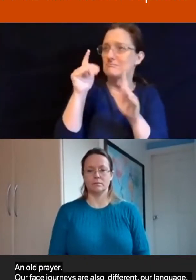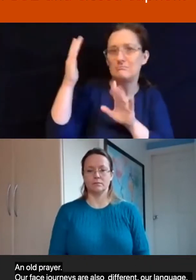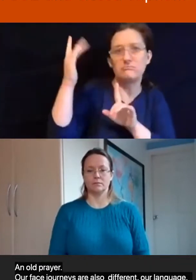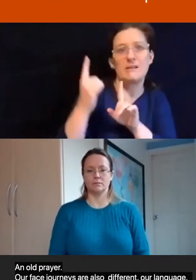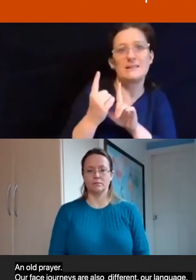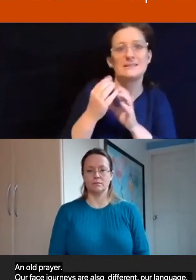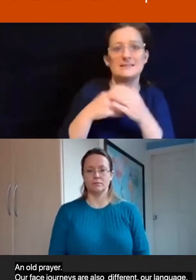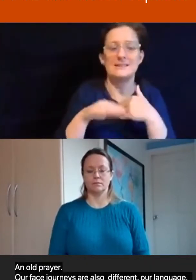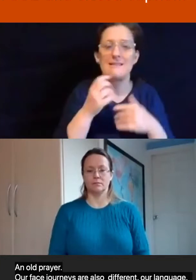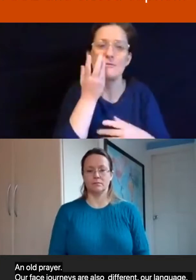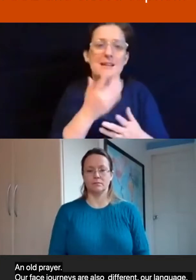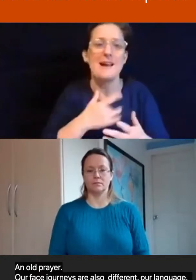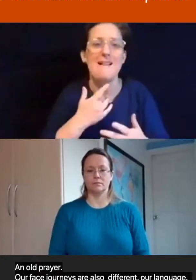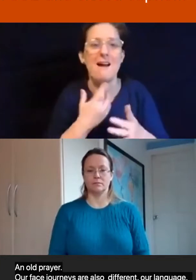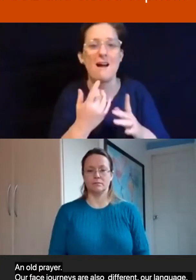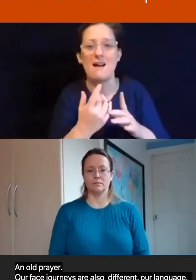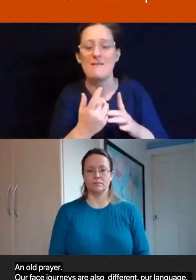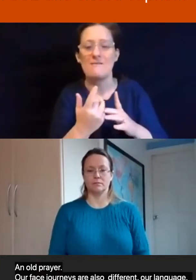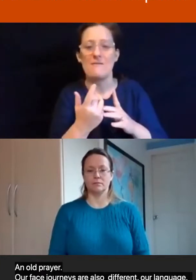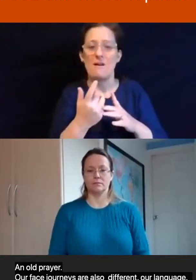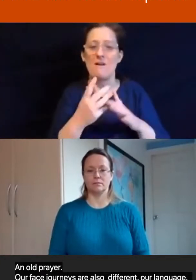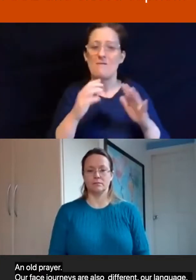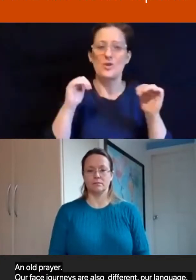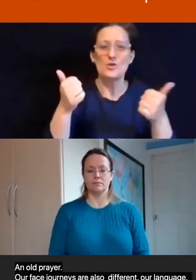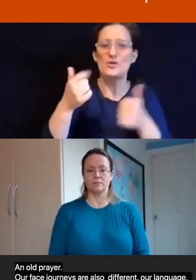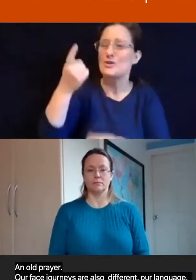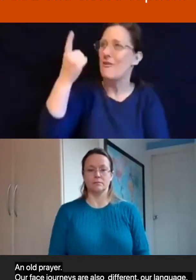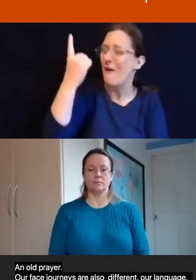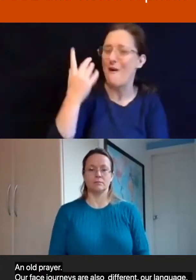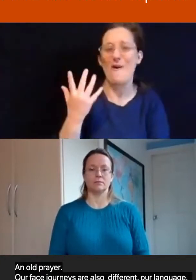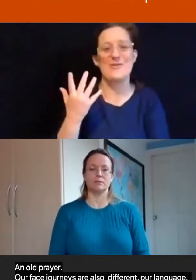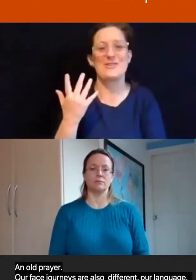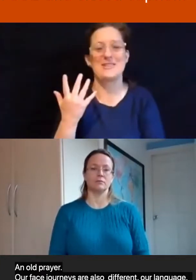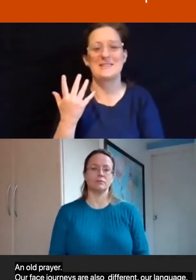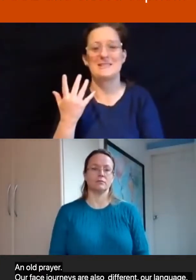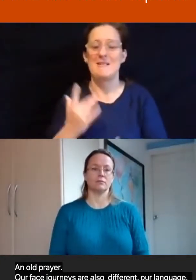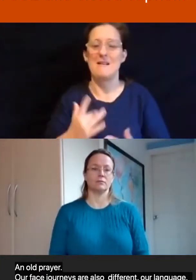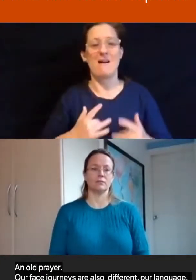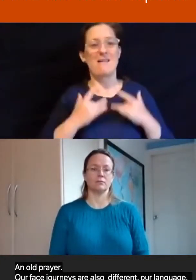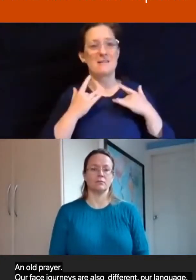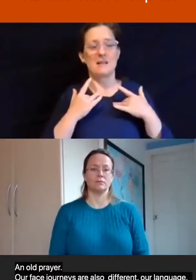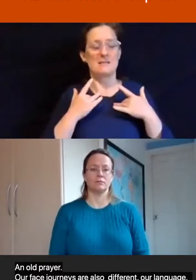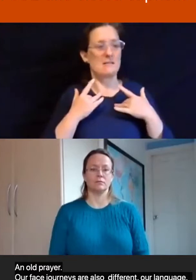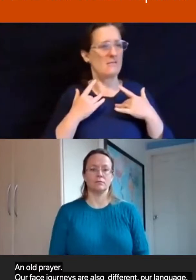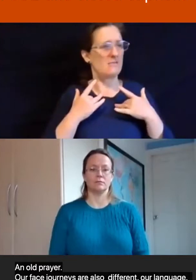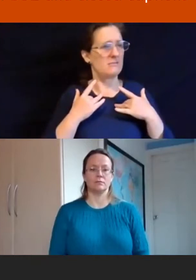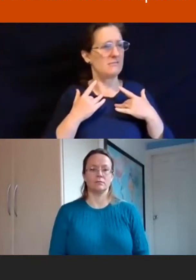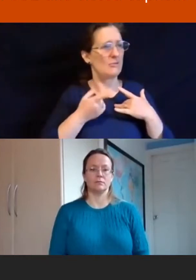of the providential goodness of God, our sense of the absence of God,